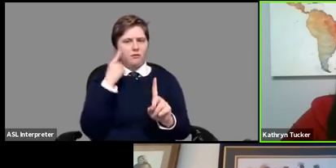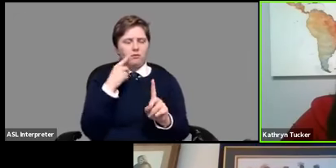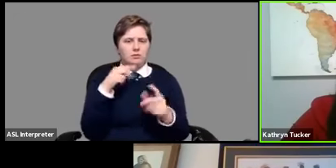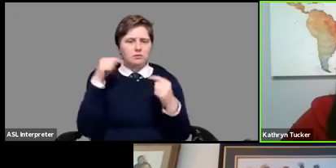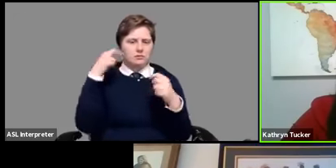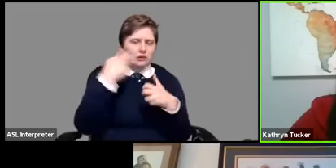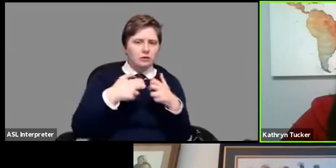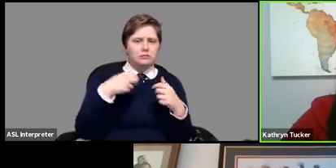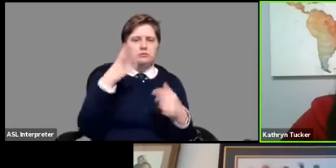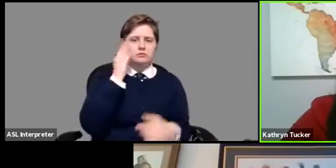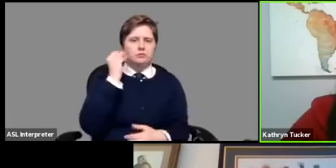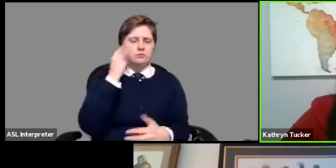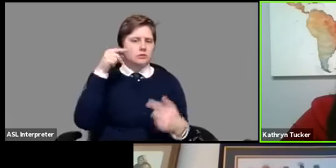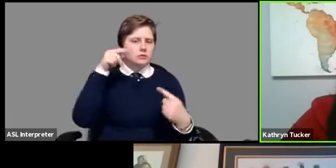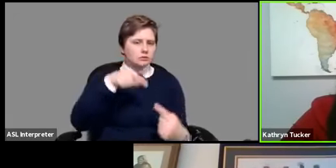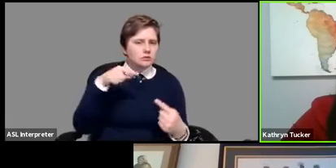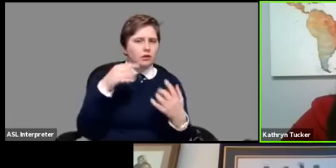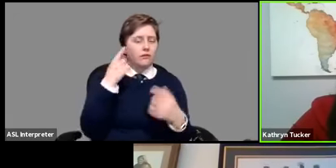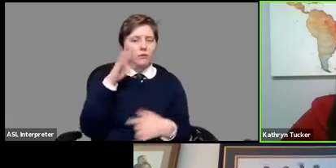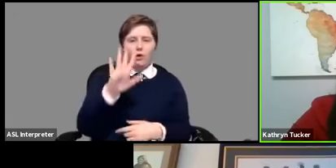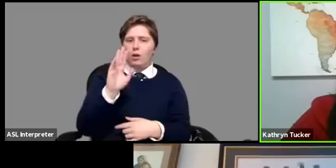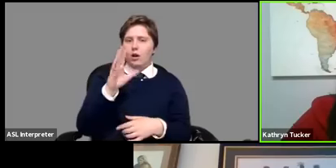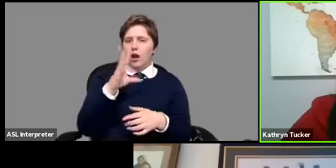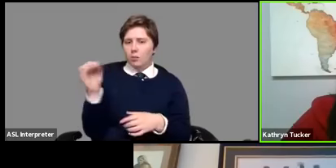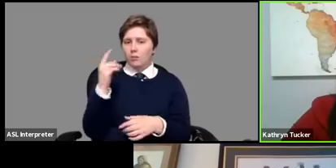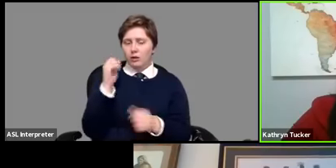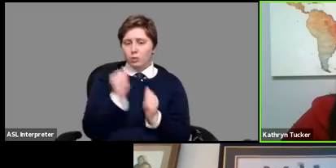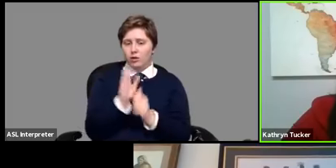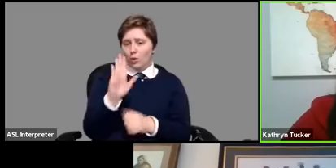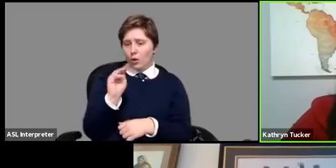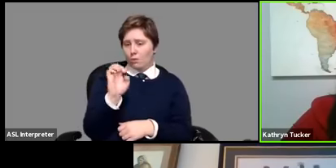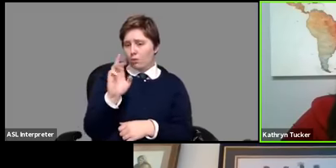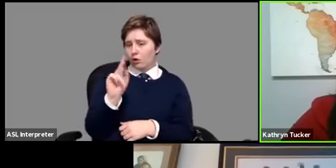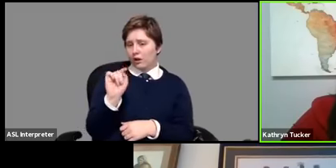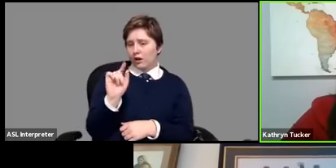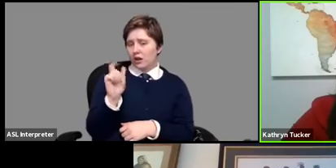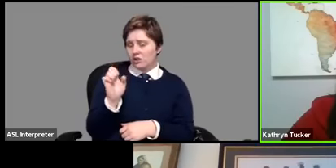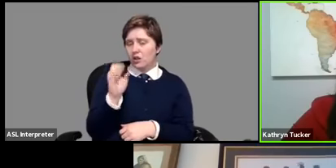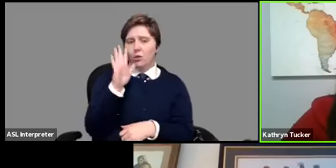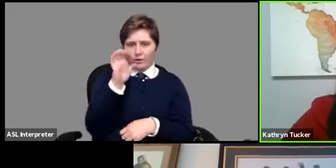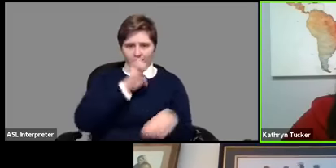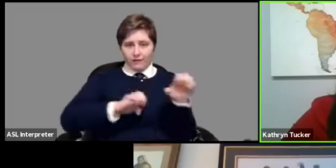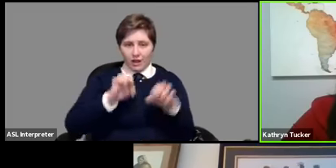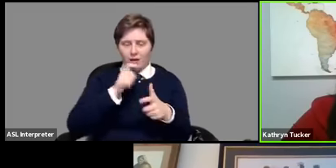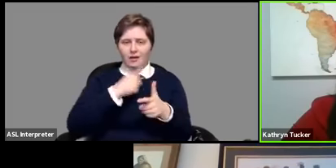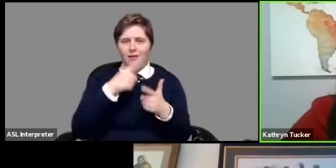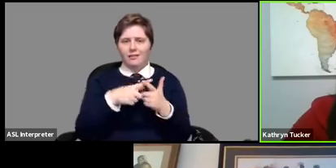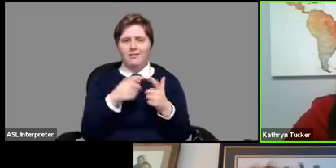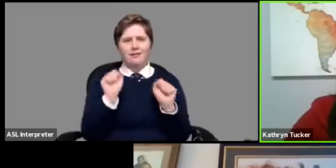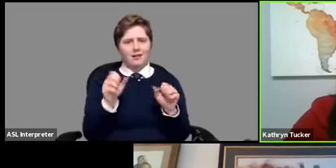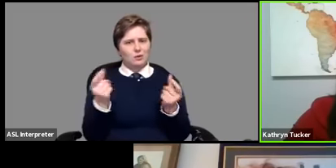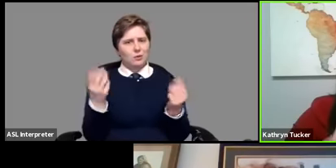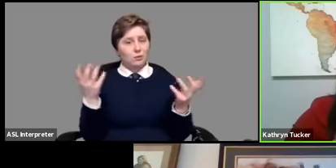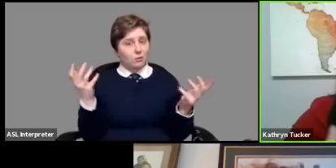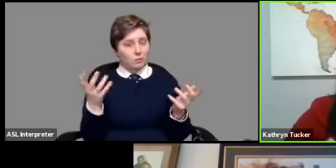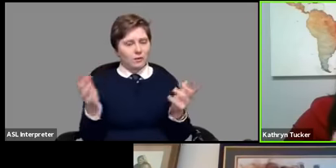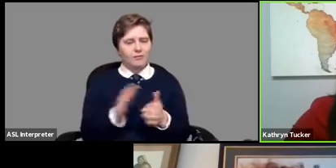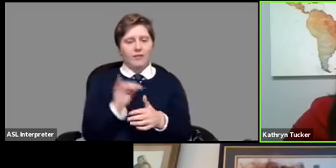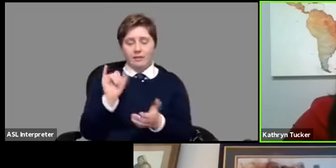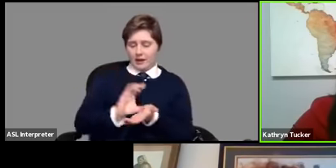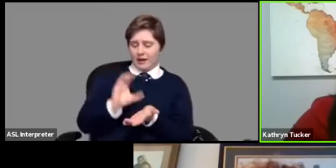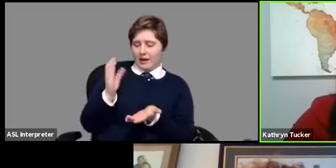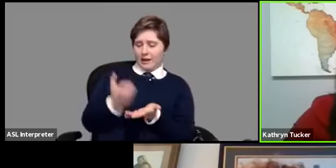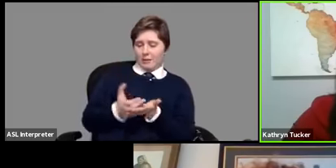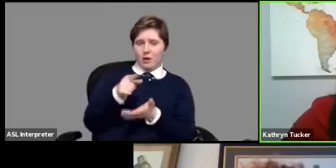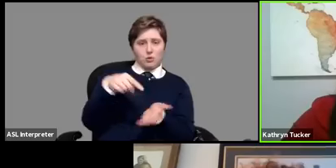to your mortgage company and um they will evaluate it and then a lot of times what they can do is put that amount